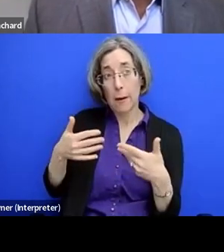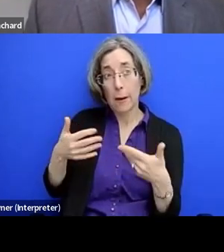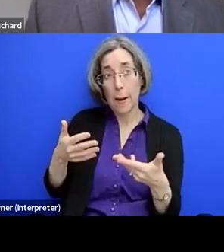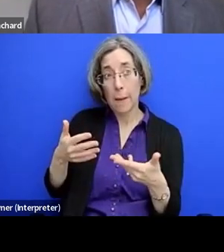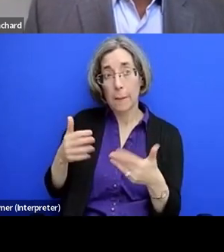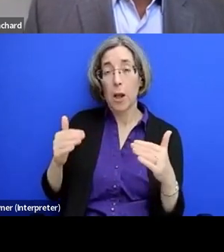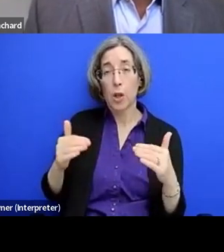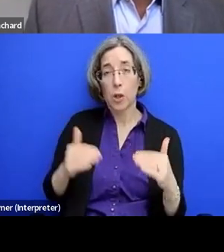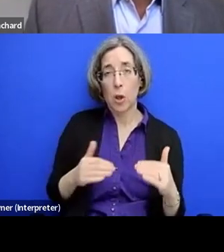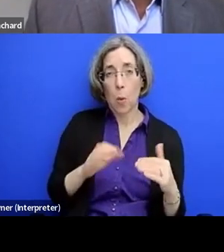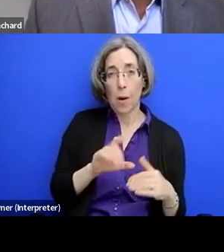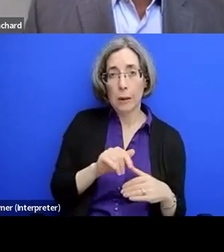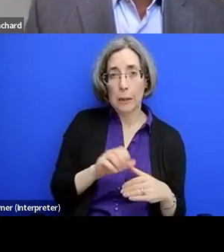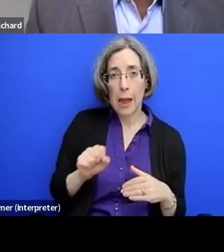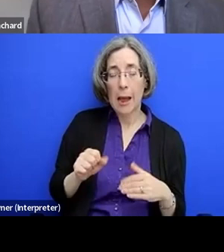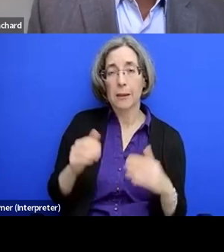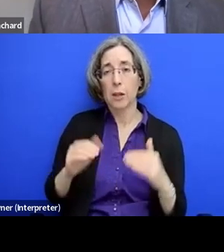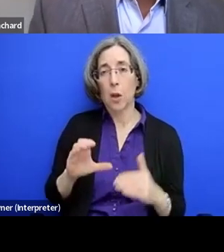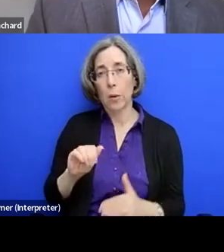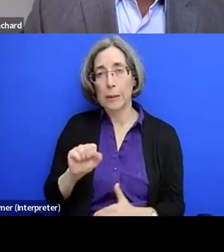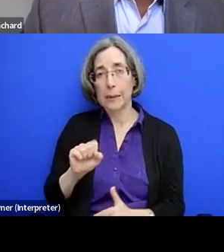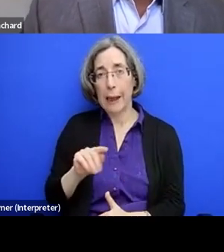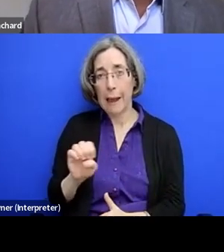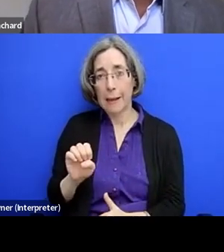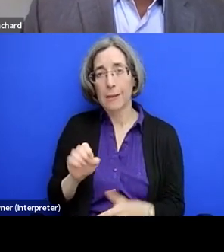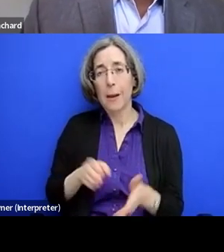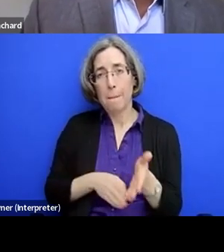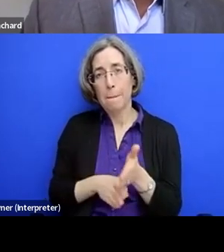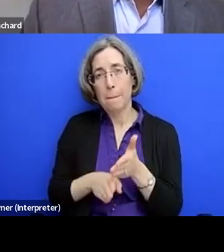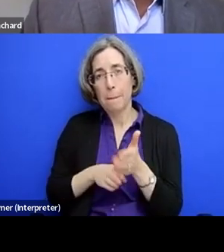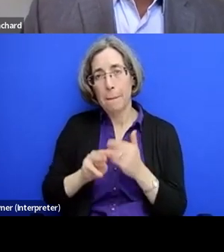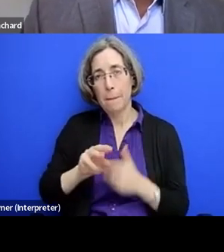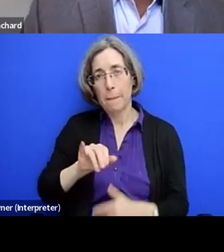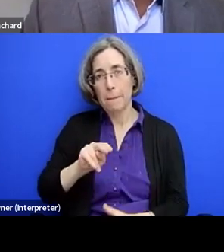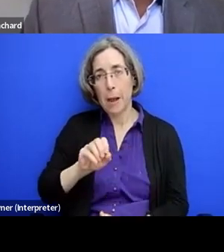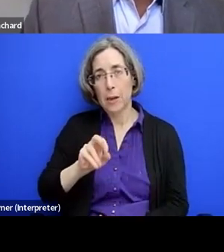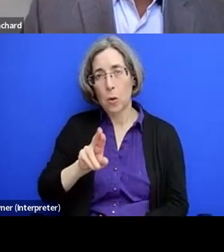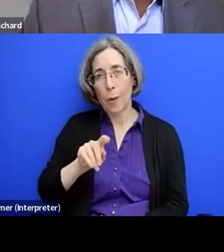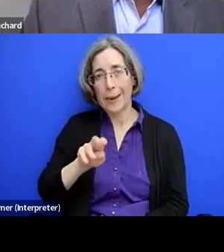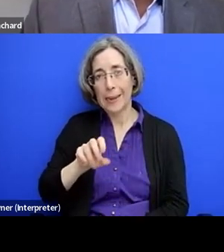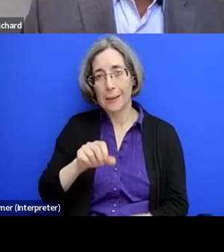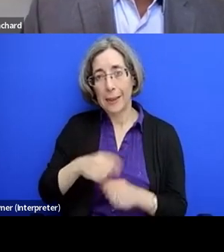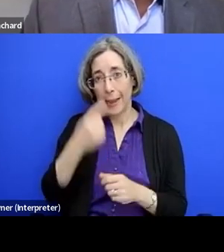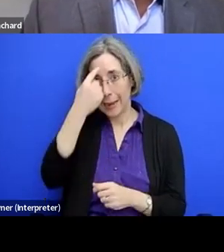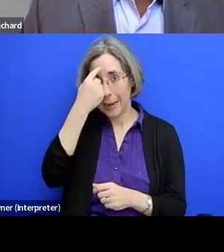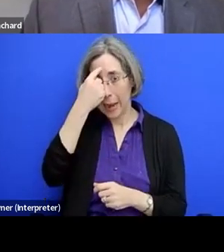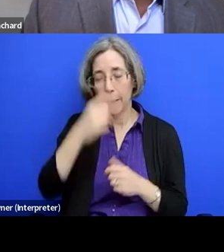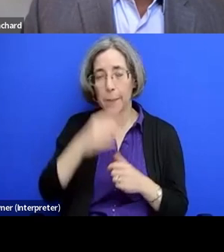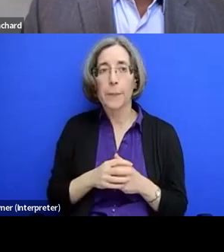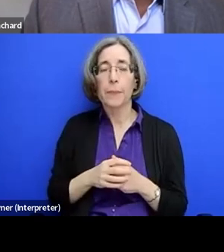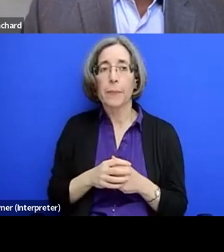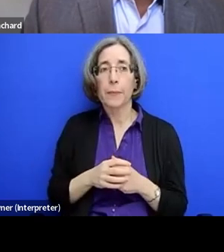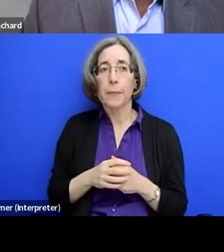class, lower caste, and minorities in India. And so the, the thing is, is that, um,